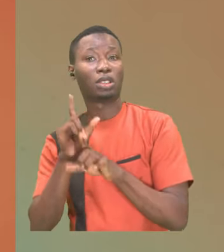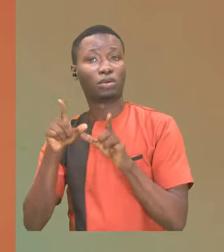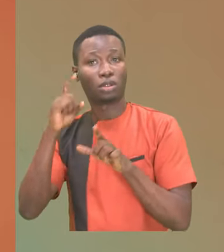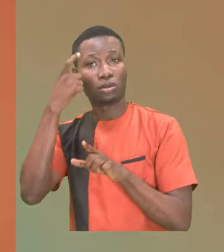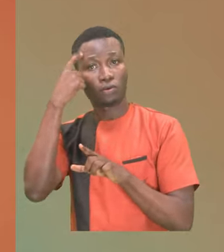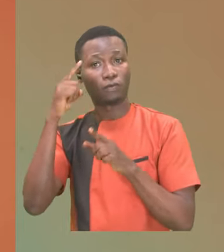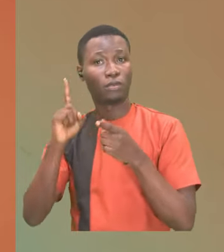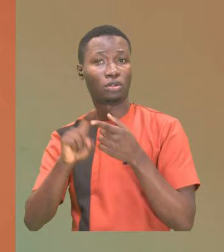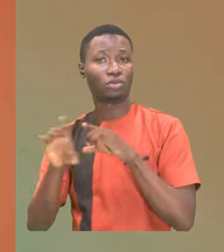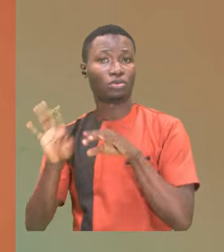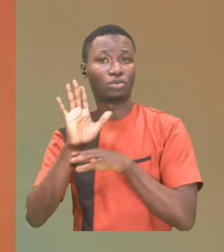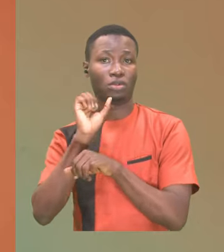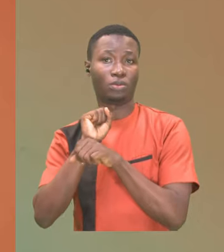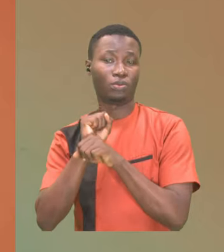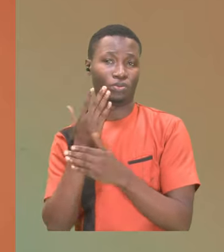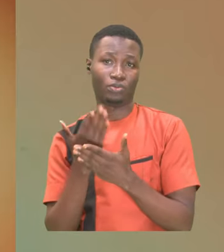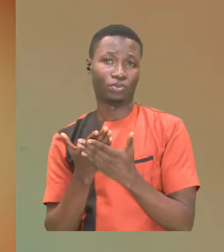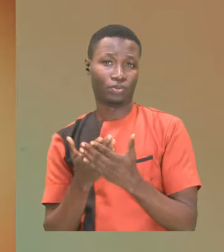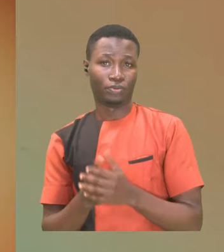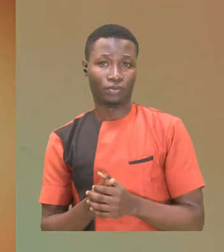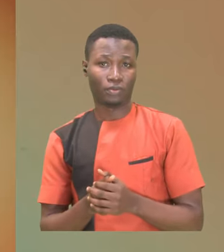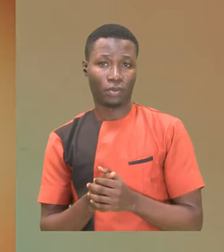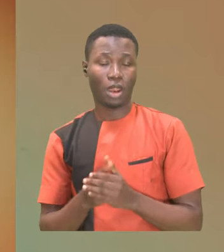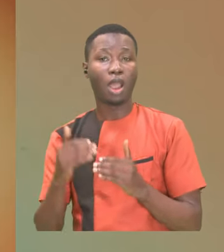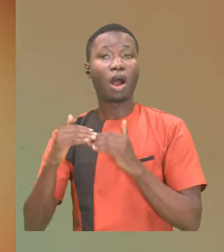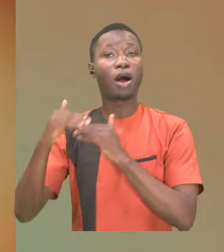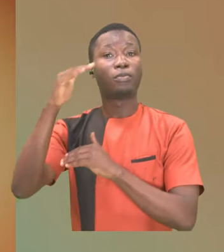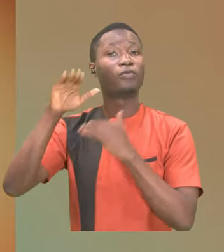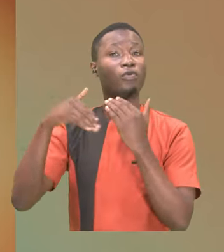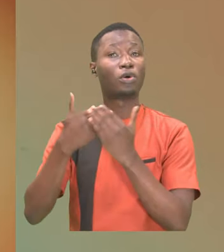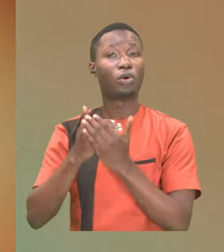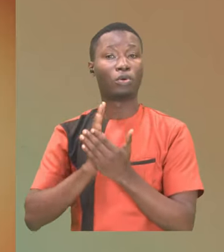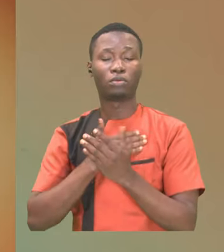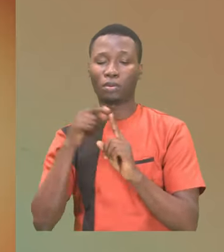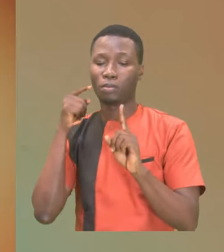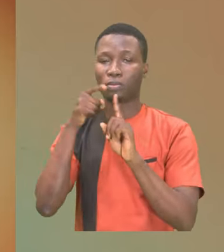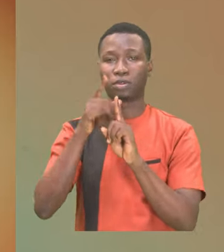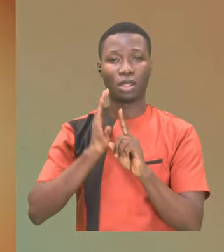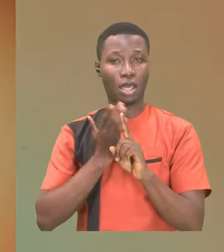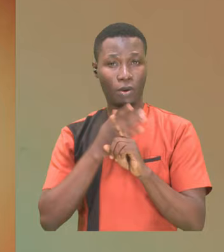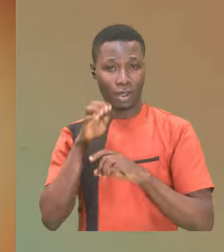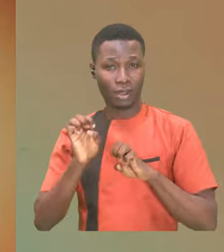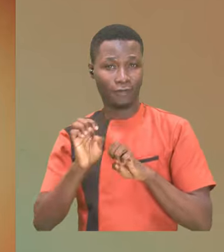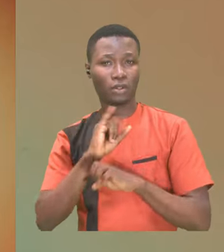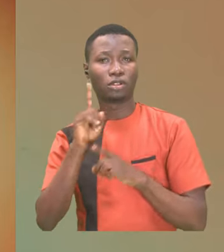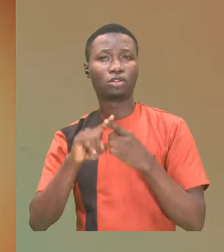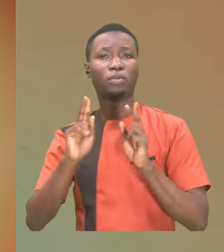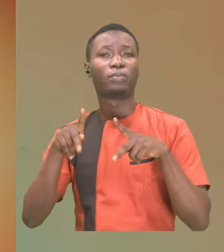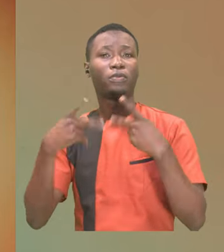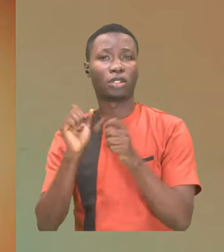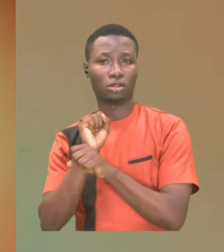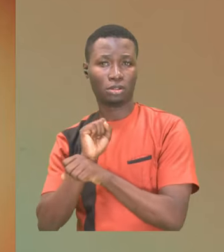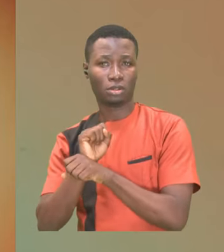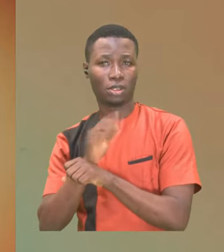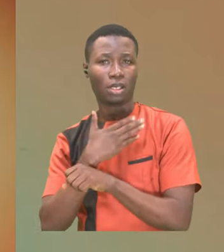on their respective mandates. Above all, front and center of our efforts will be the provision of